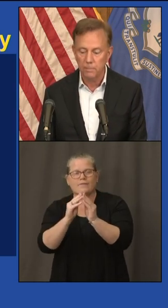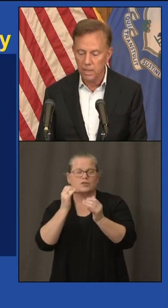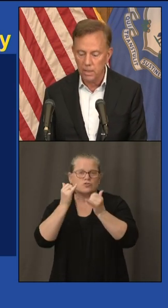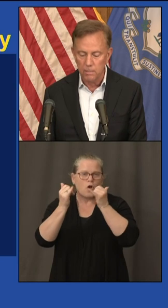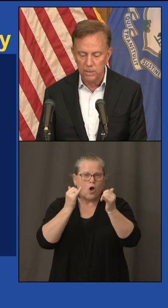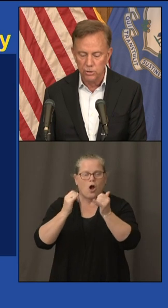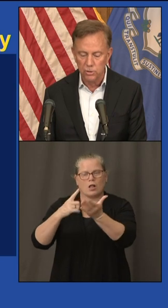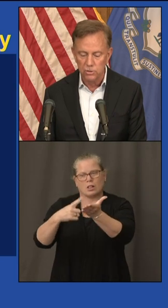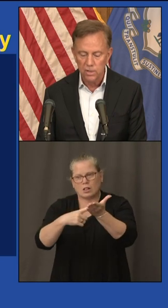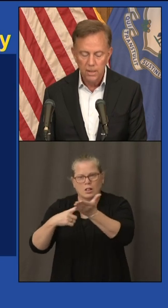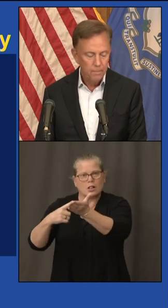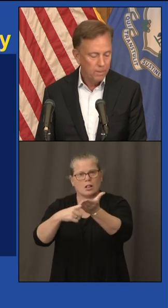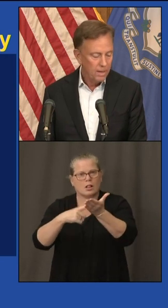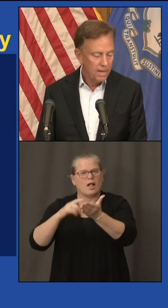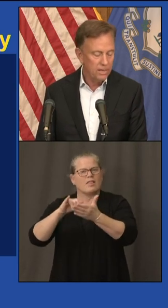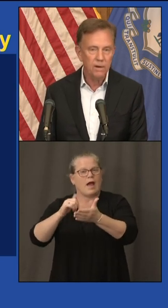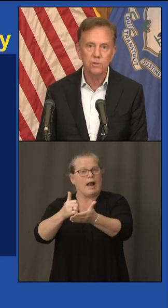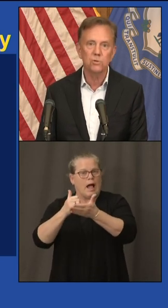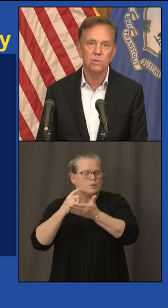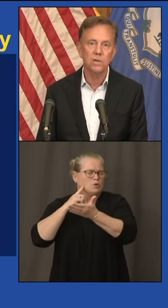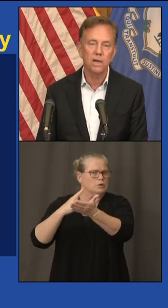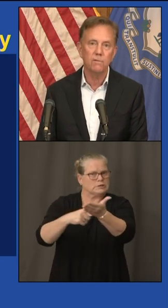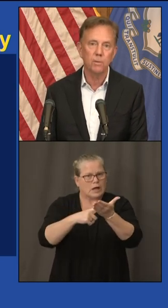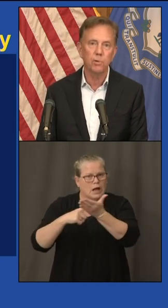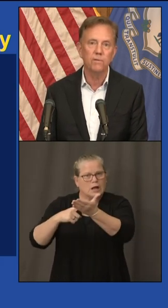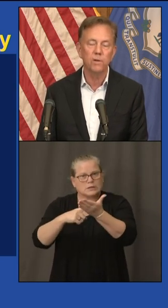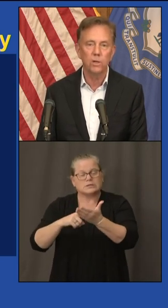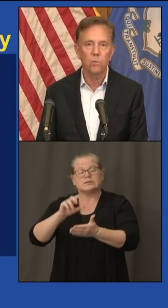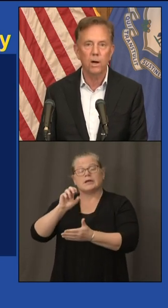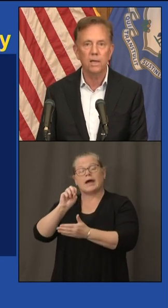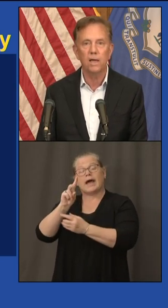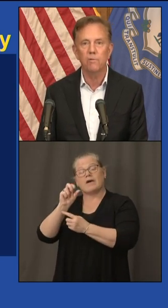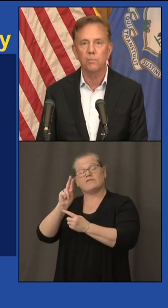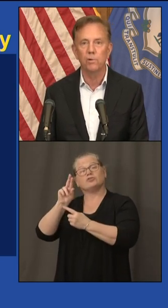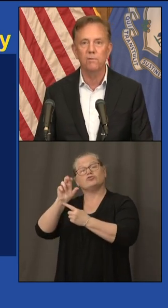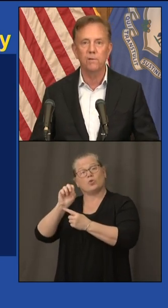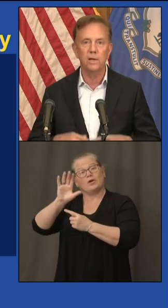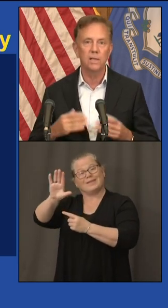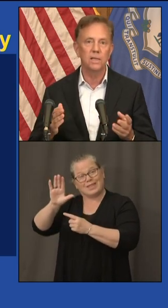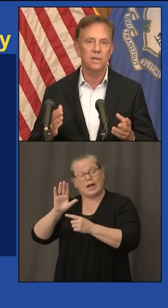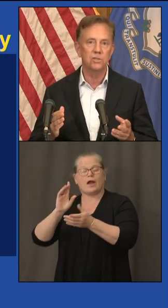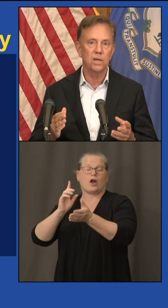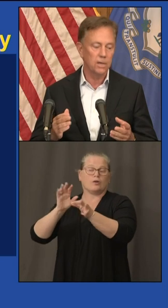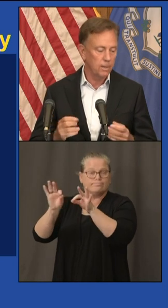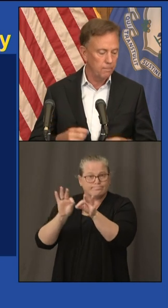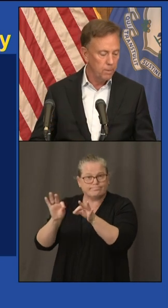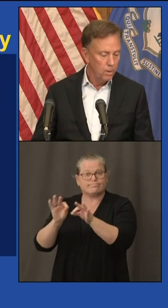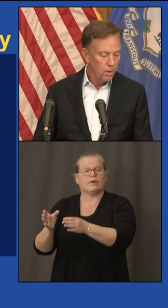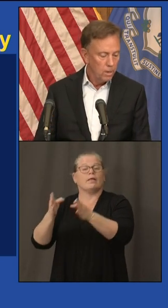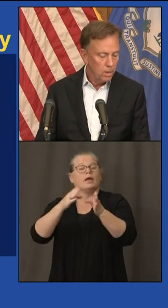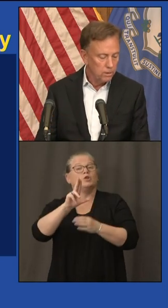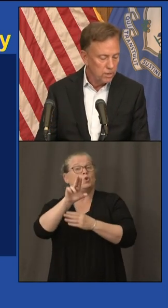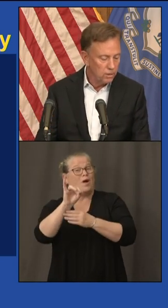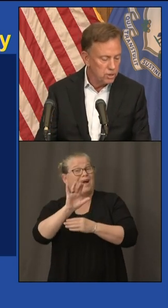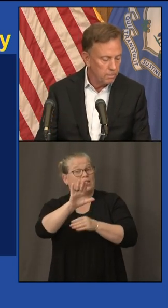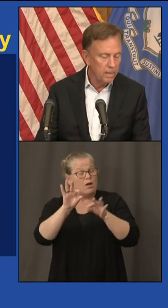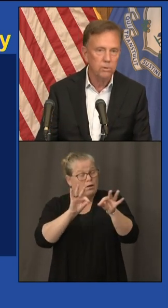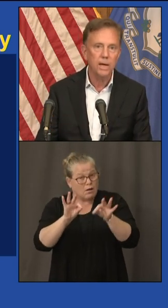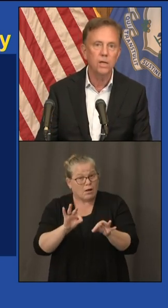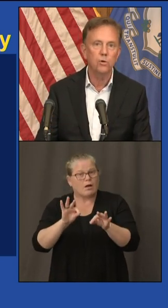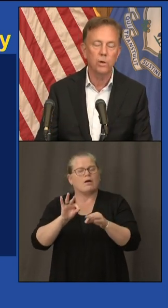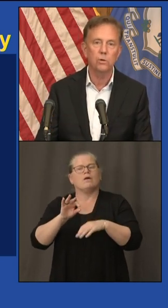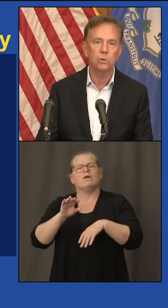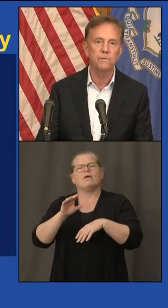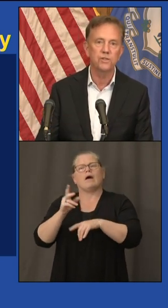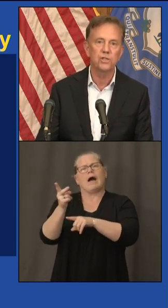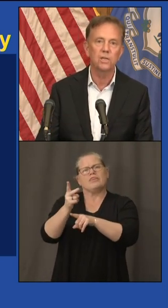our um key commissioners and eversource gave their briefing ui gave their briefing and then they said um tell us about